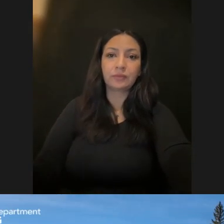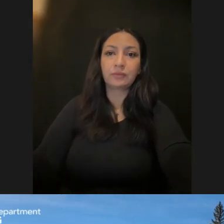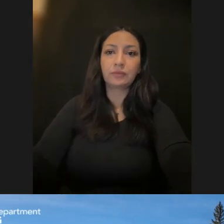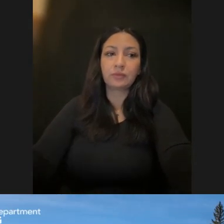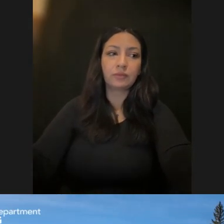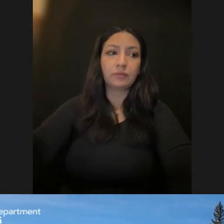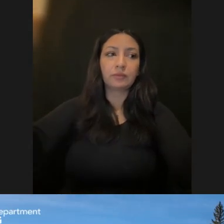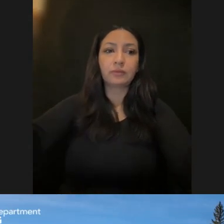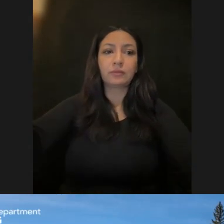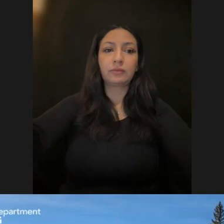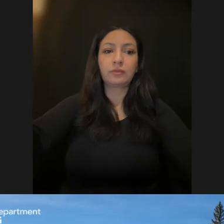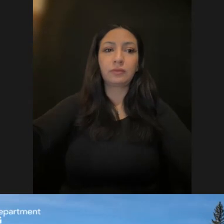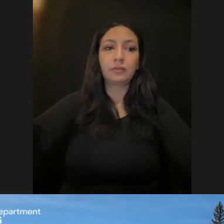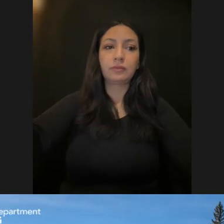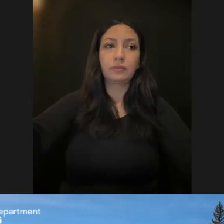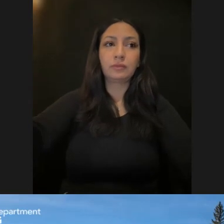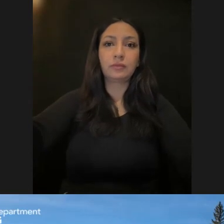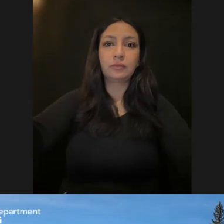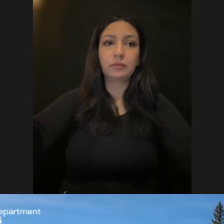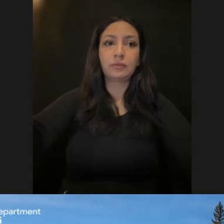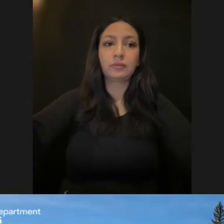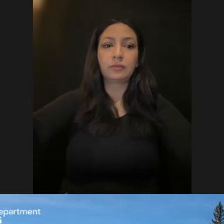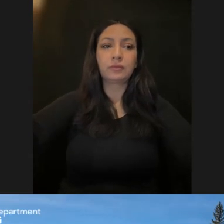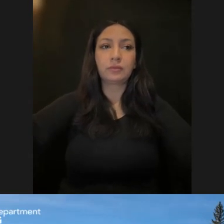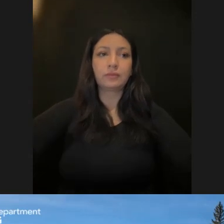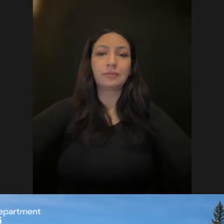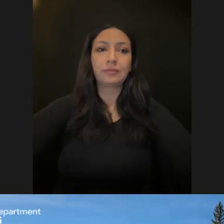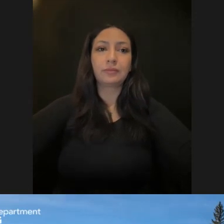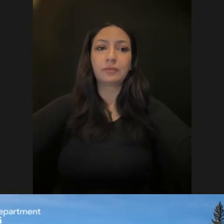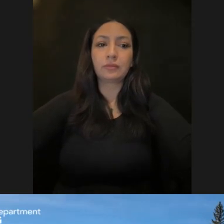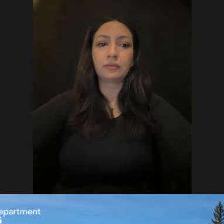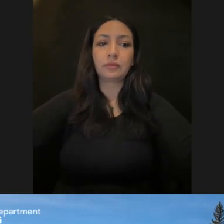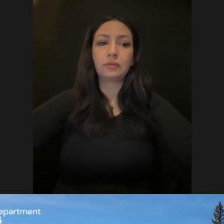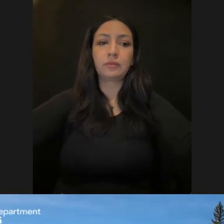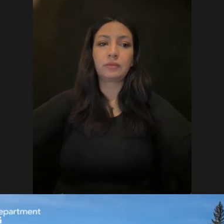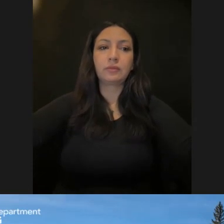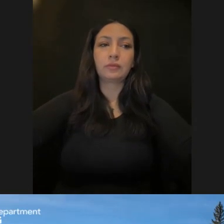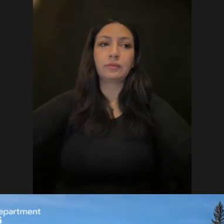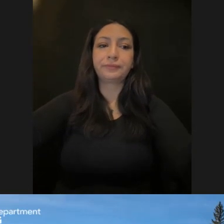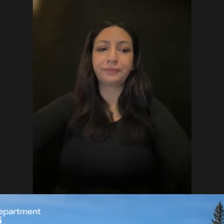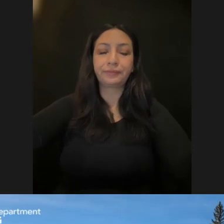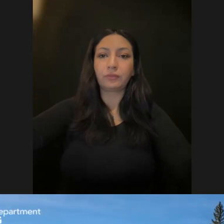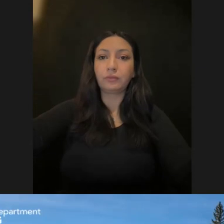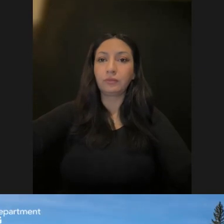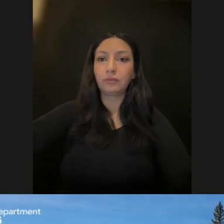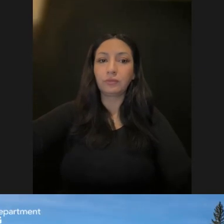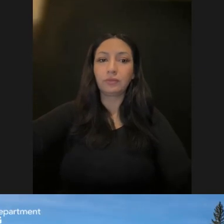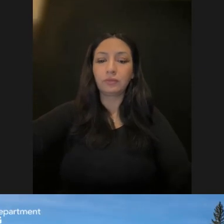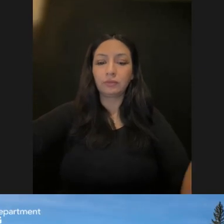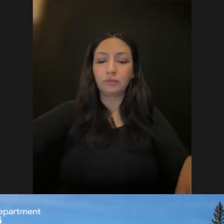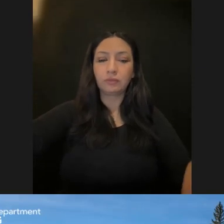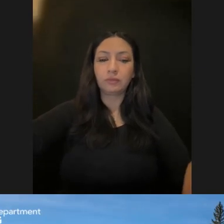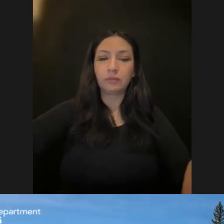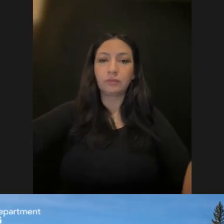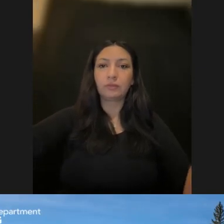how the work that's been done in this space in other states and in our own state, building off the work of the Milliman study that was completed a